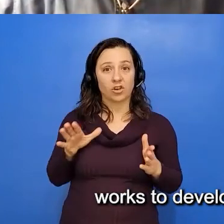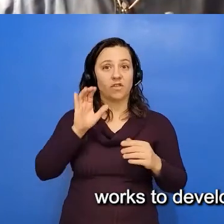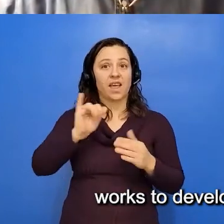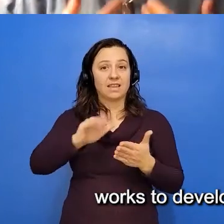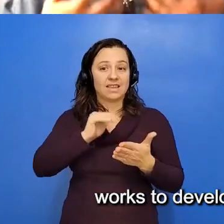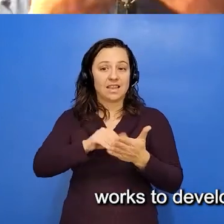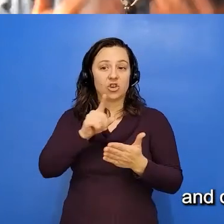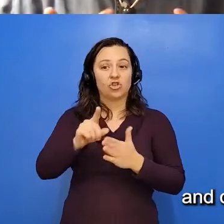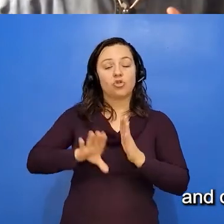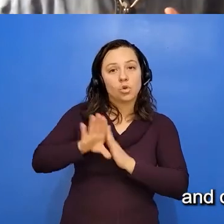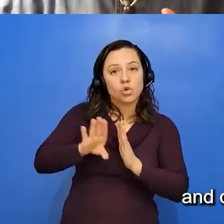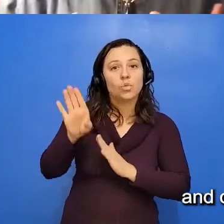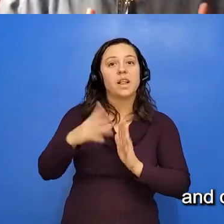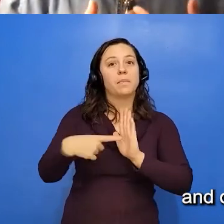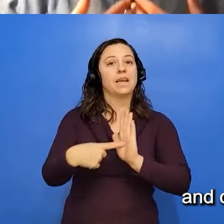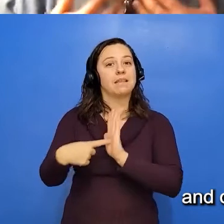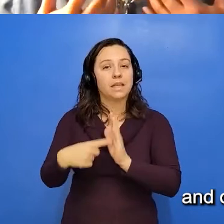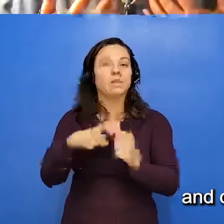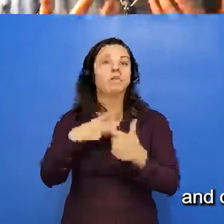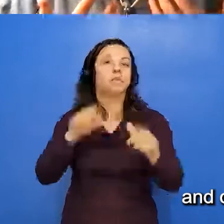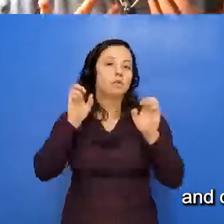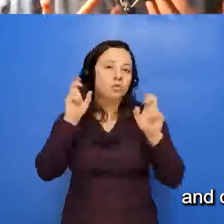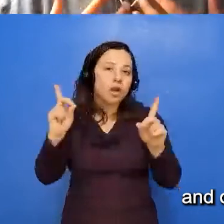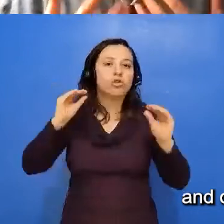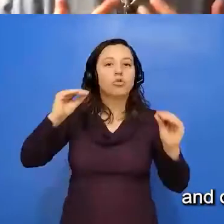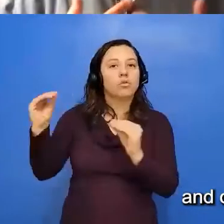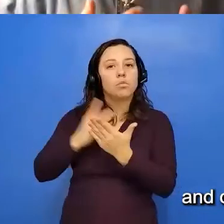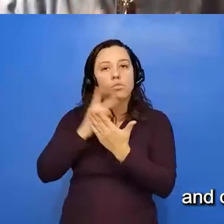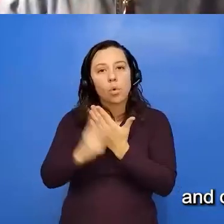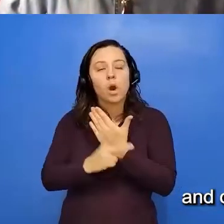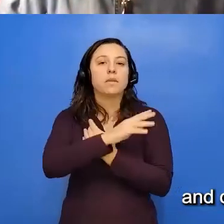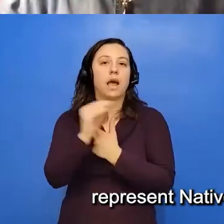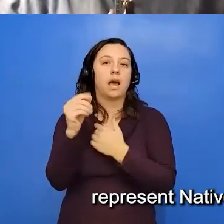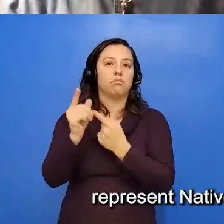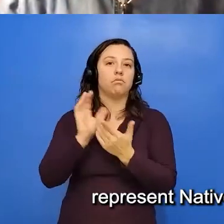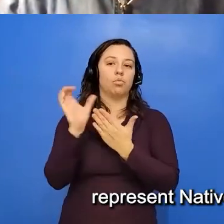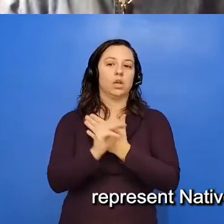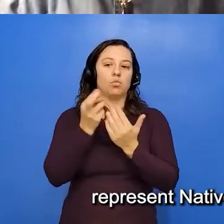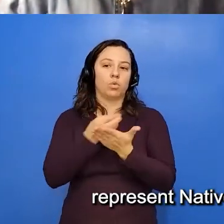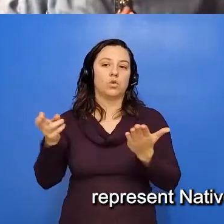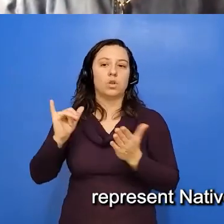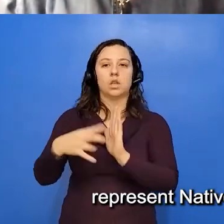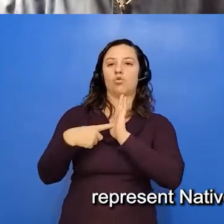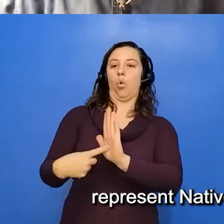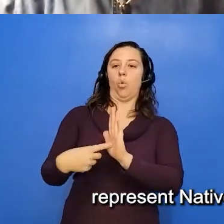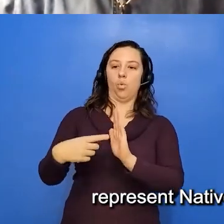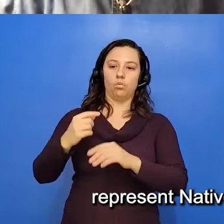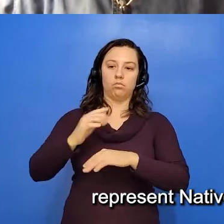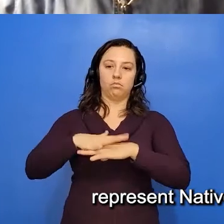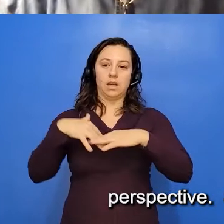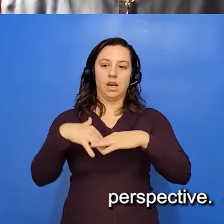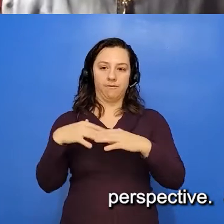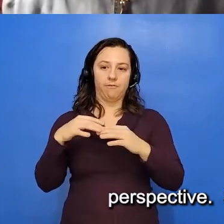exhibits, educational programs, and curricular resources that represent Native American, the Native American